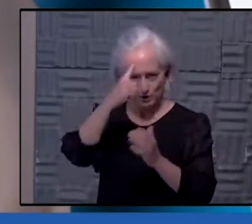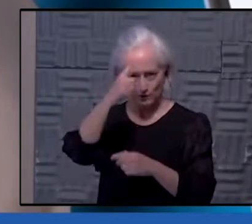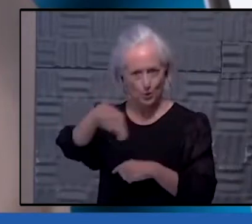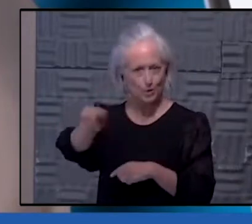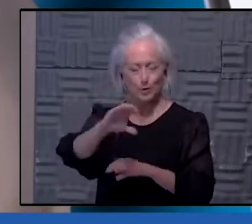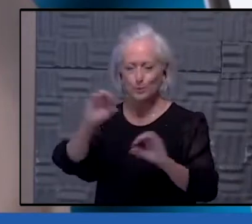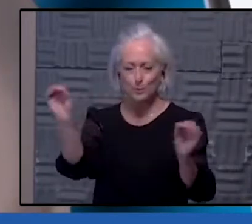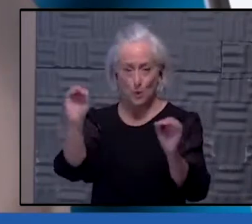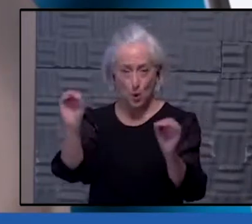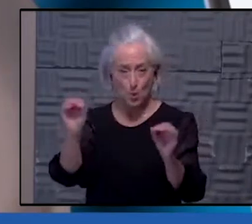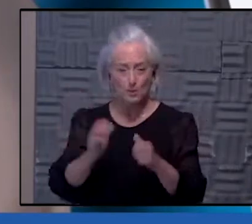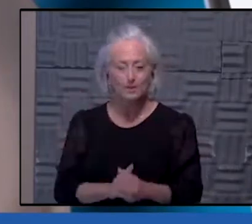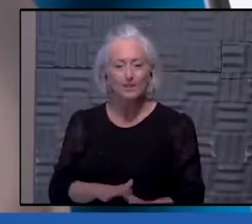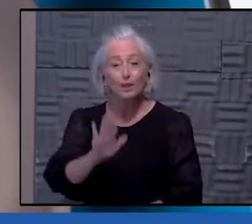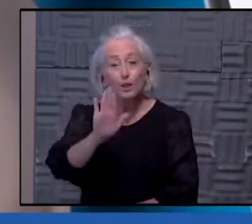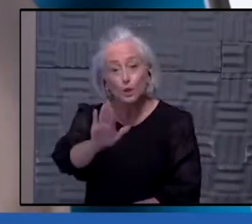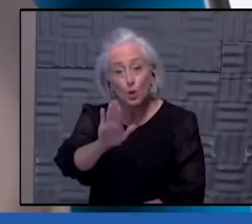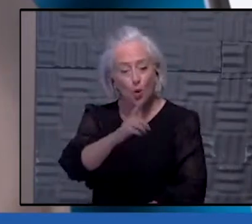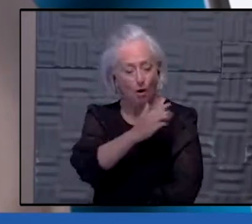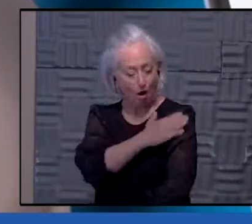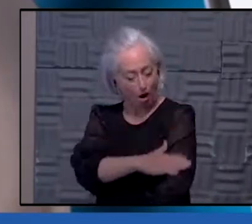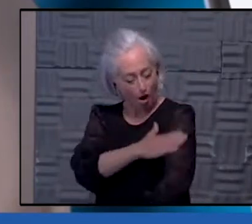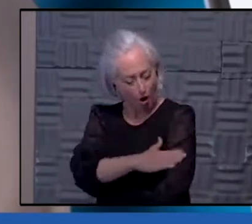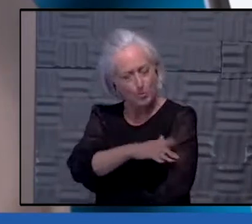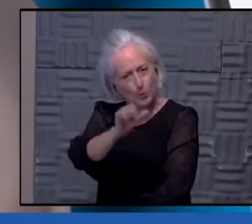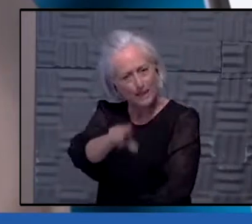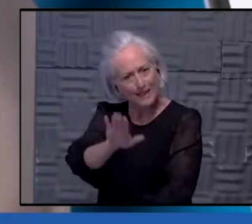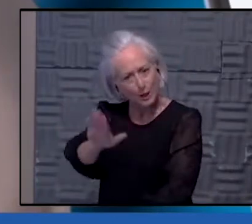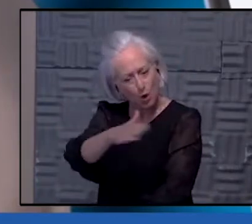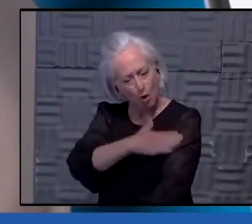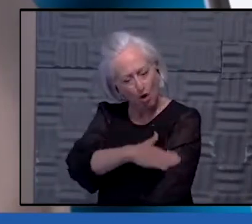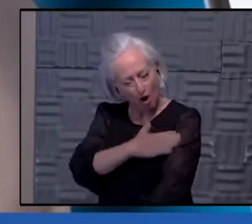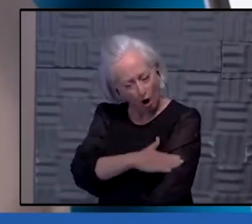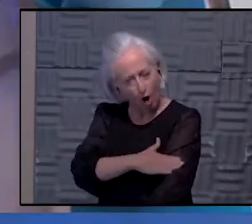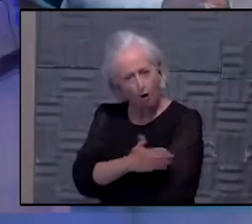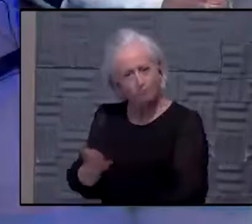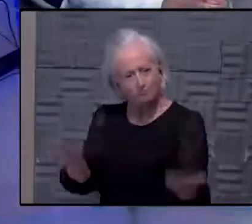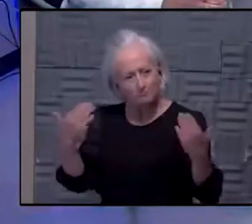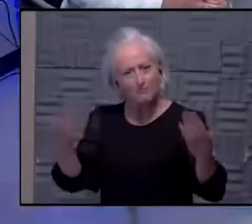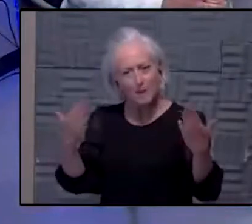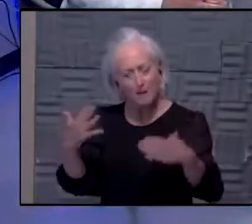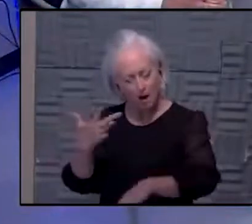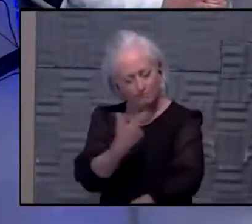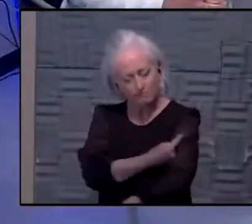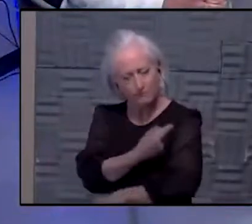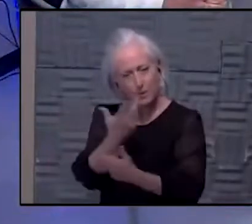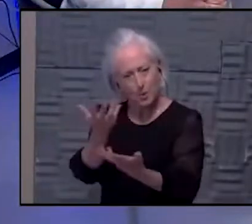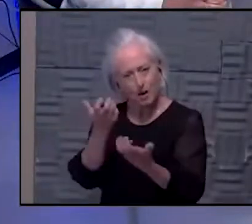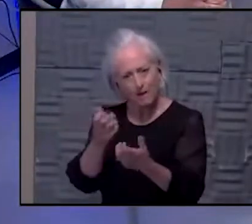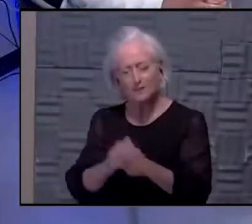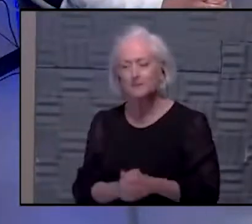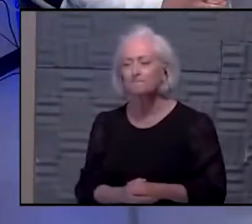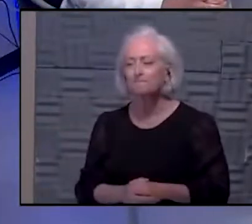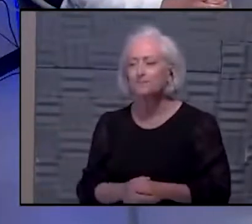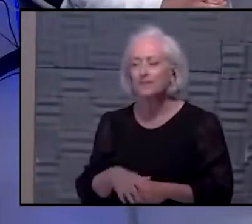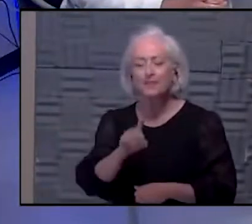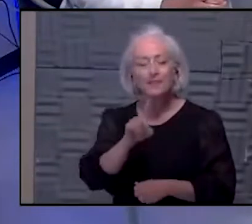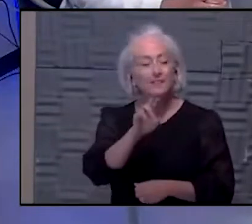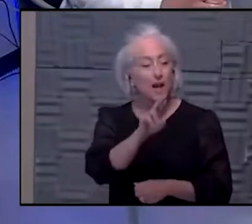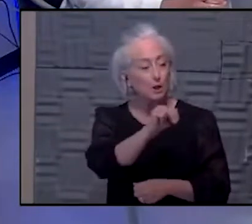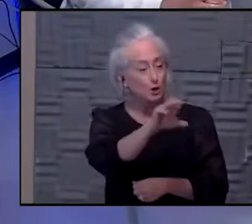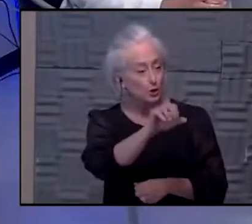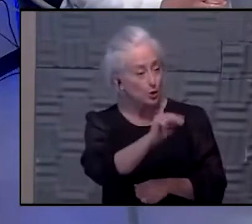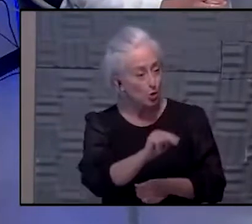your arm, we need the arm, right? There is still an ongoing call to arm. Okay, so Dr. Norman, Dr. Satterwhite,